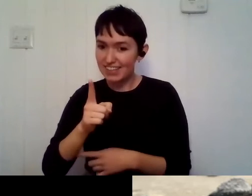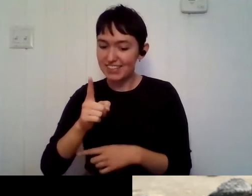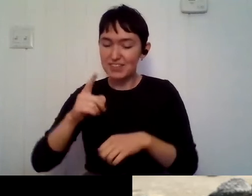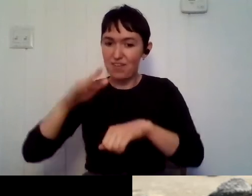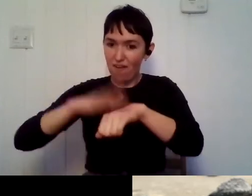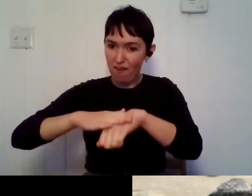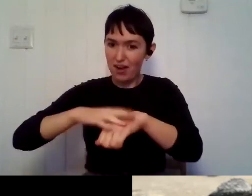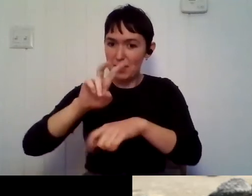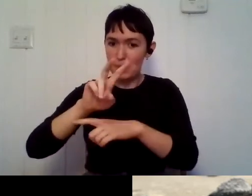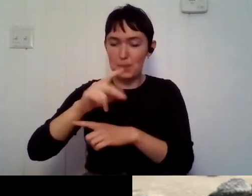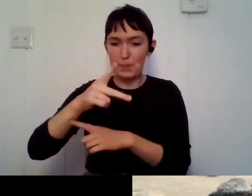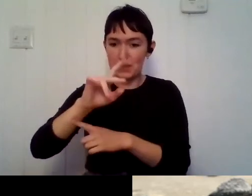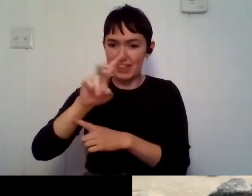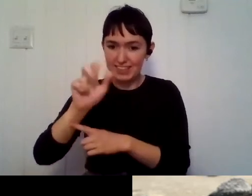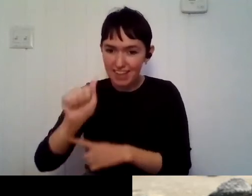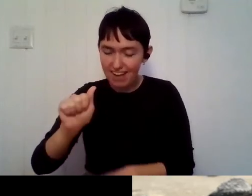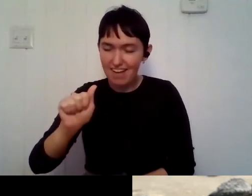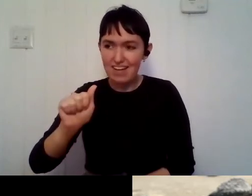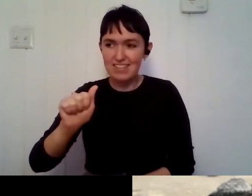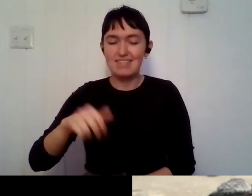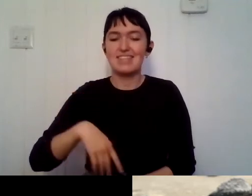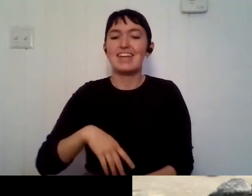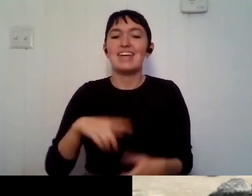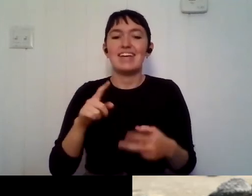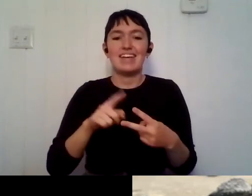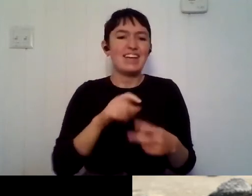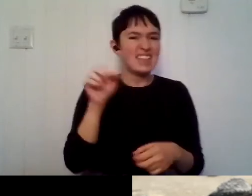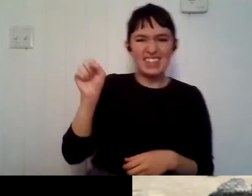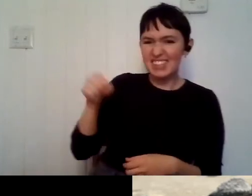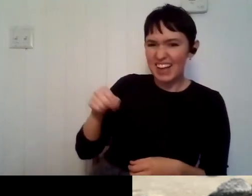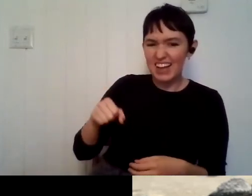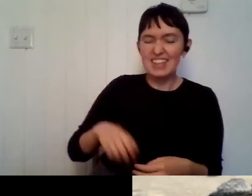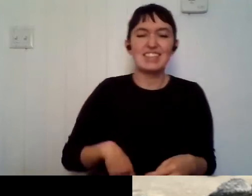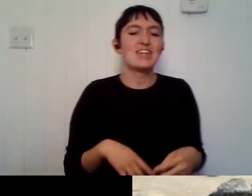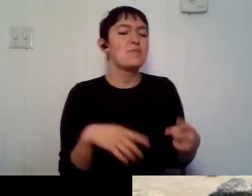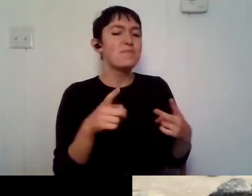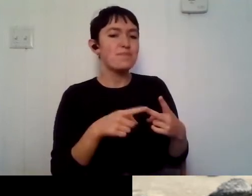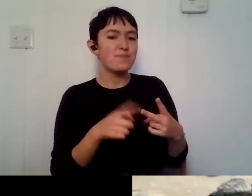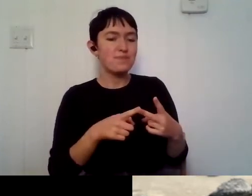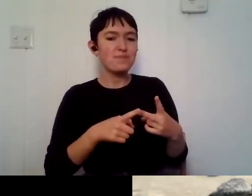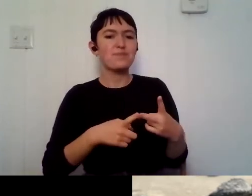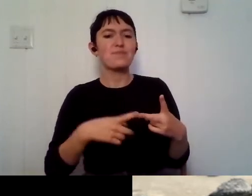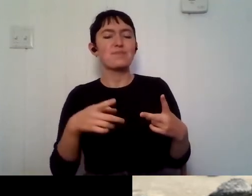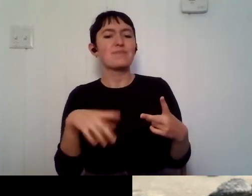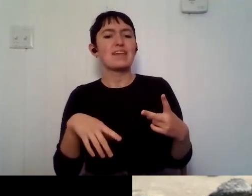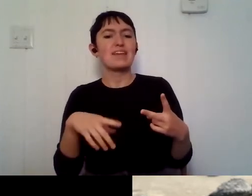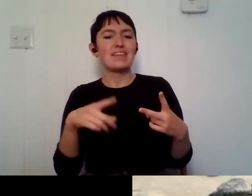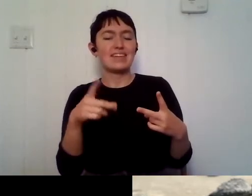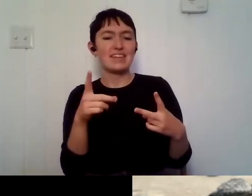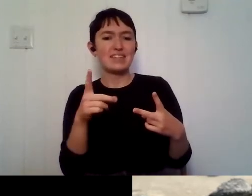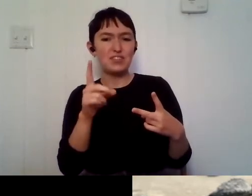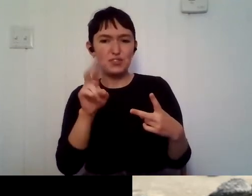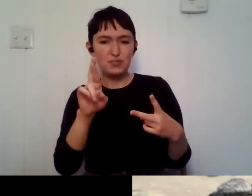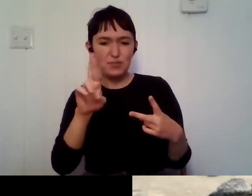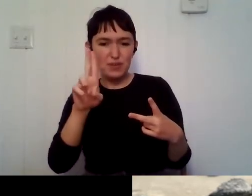Yes. And, um, drums are better and flex for wings. So, yeah. Okay. Sounds good. Those are both